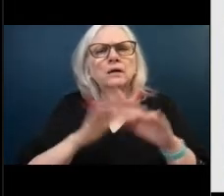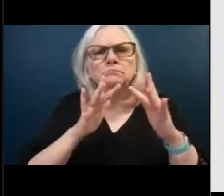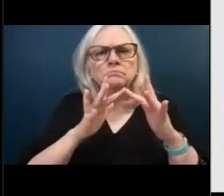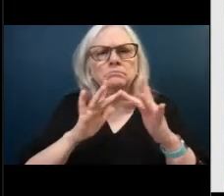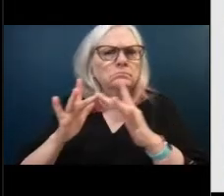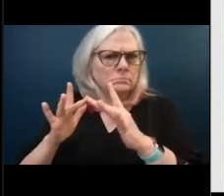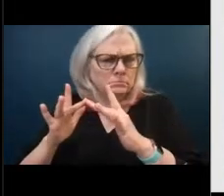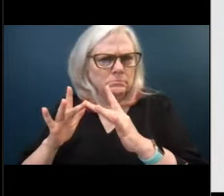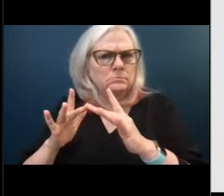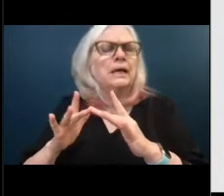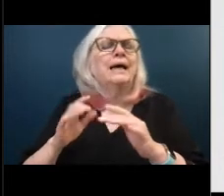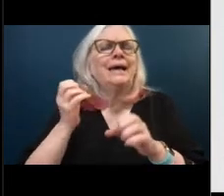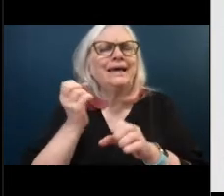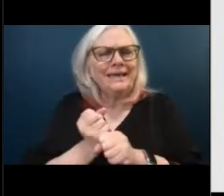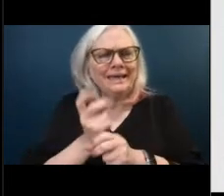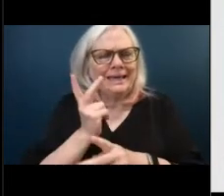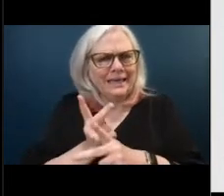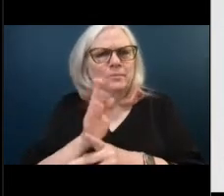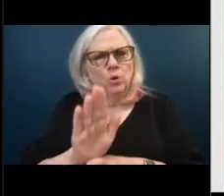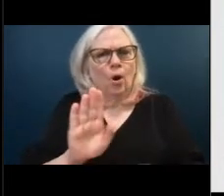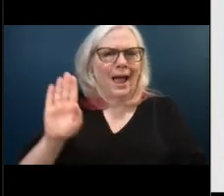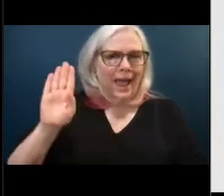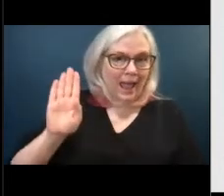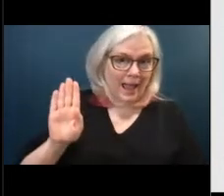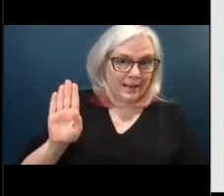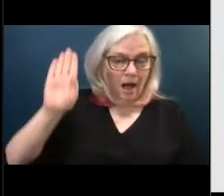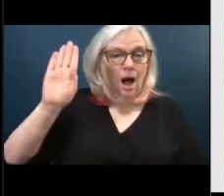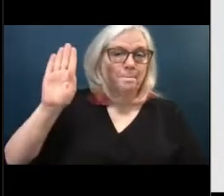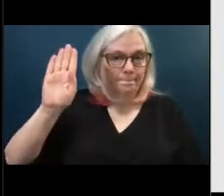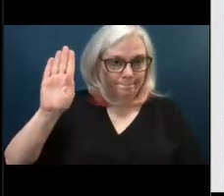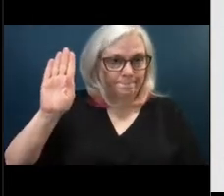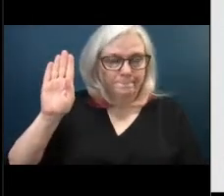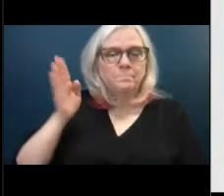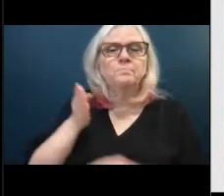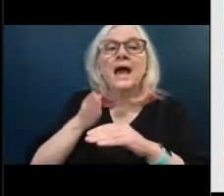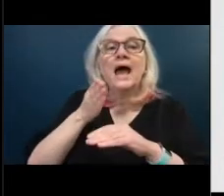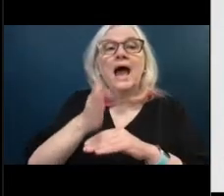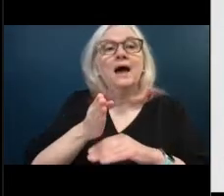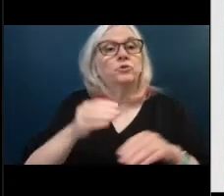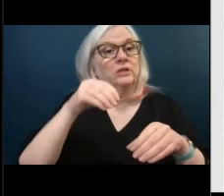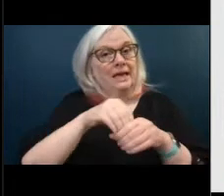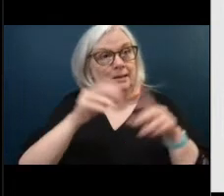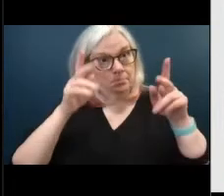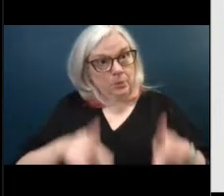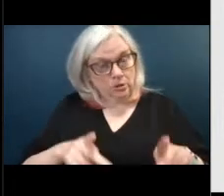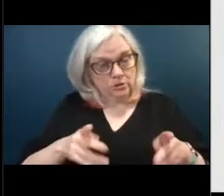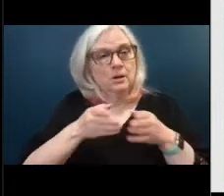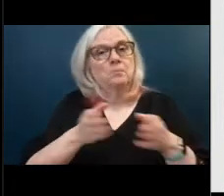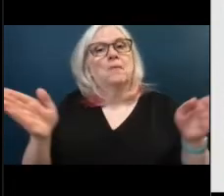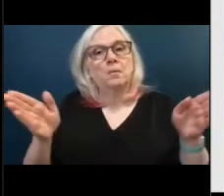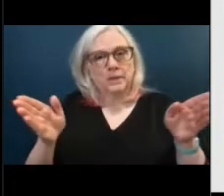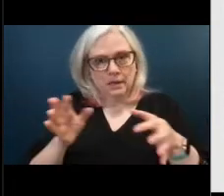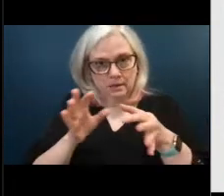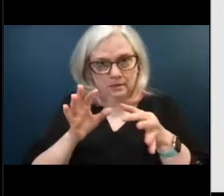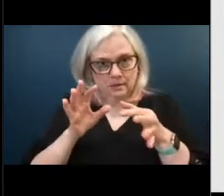the duration of in-person public comments. After the in-person public comments have concluded, we will no longer accept virtual